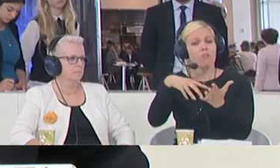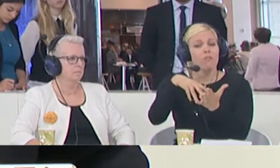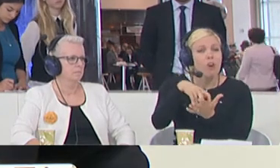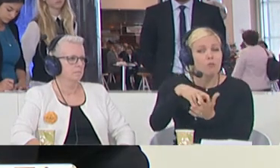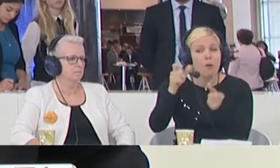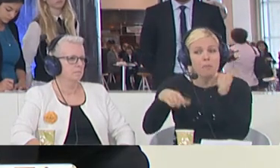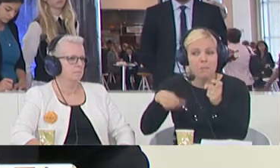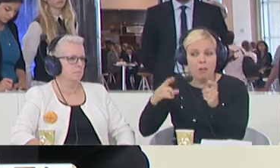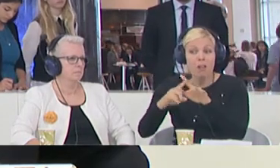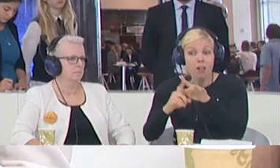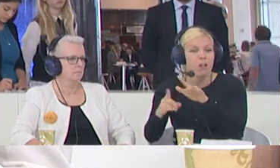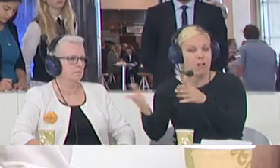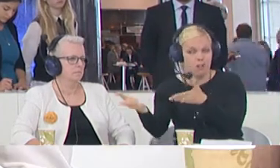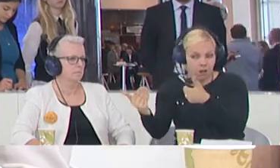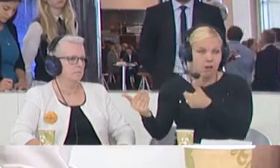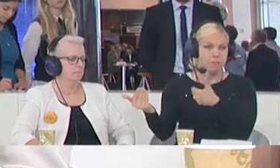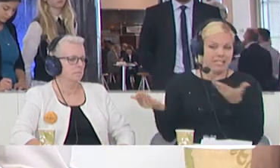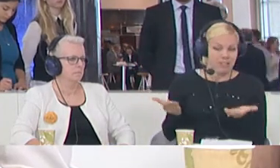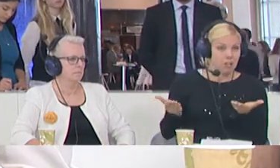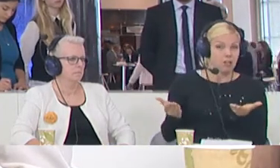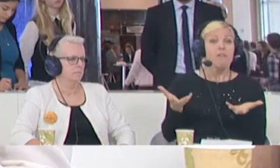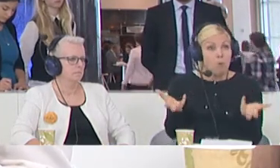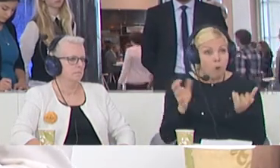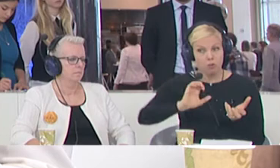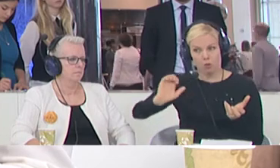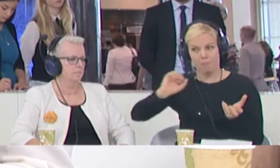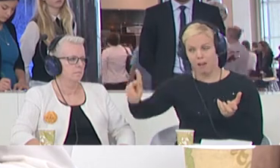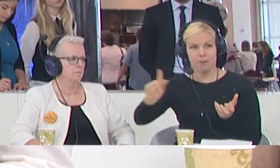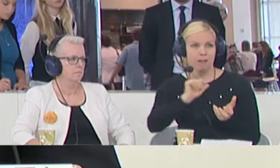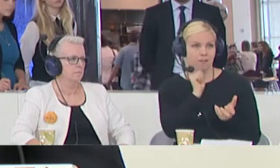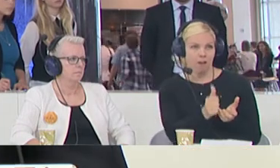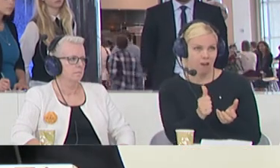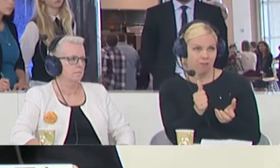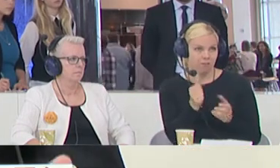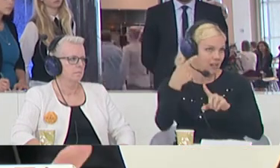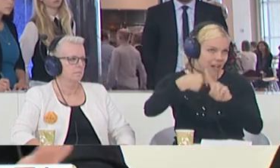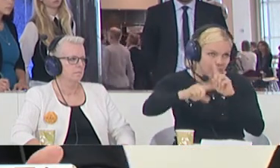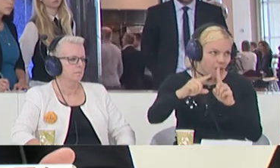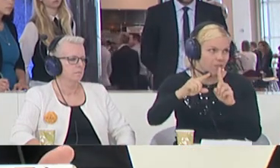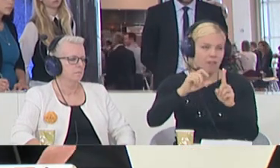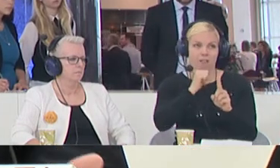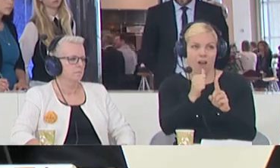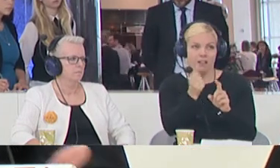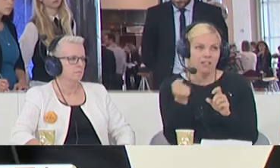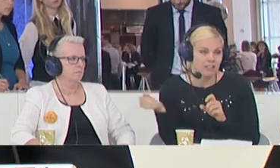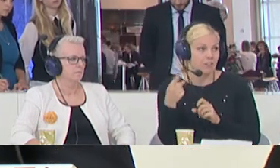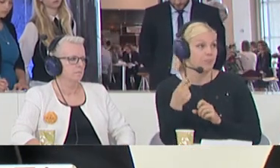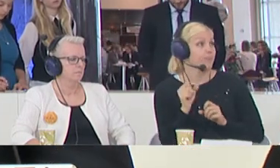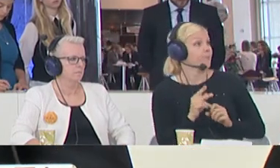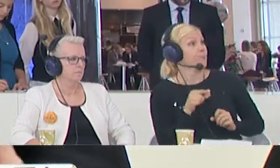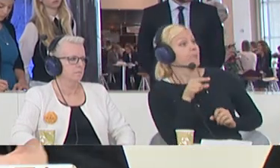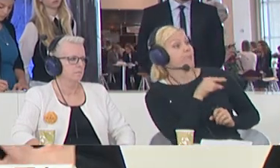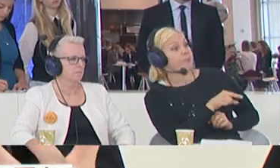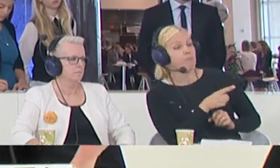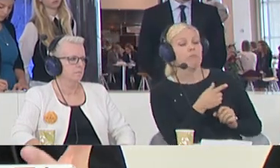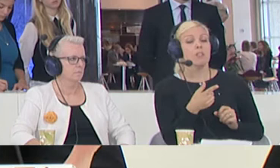back, but they won't go back next month, and they won't go back next year. Okay, somebody's got to pay for this at some point. Either we do it now, or we do it five, ten years